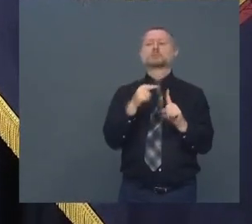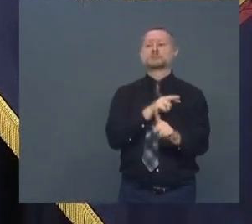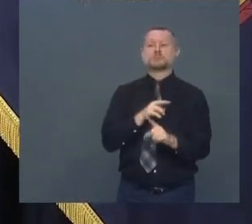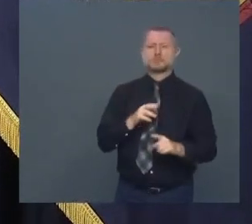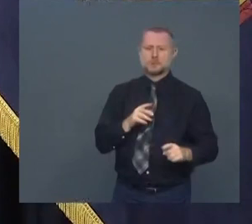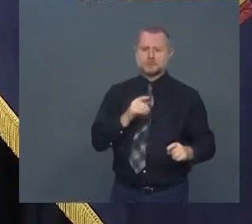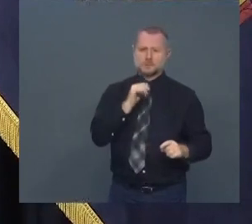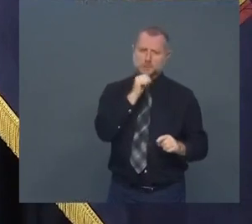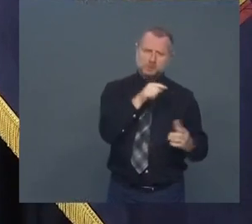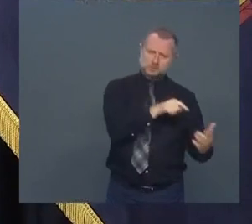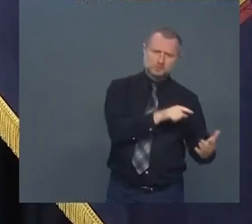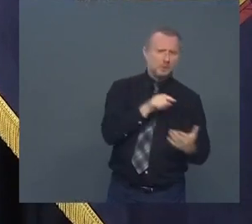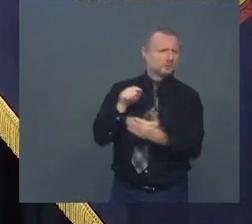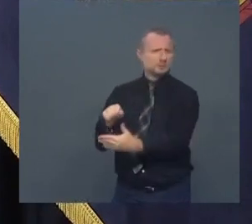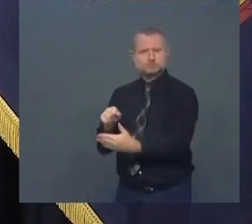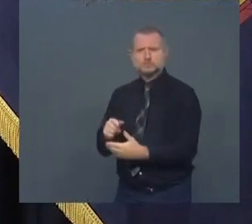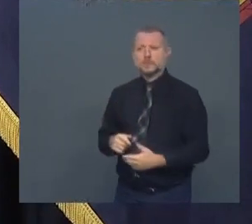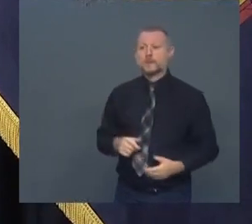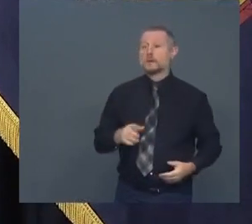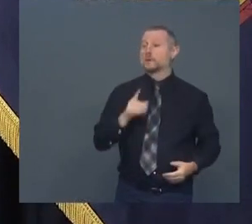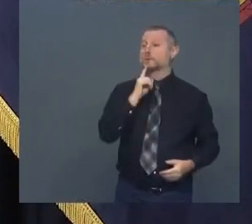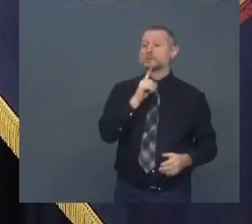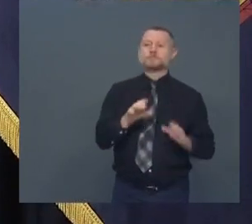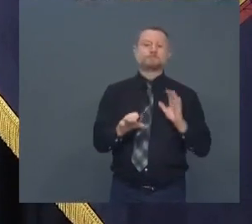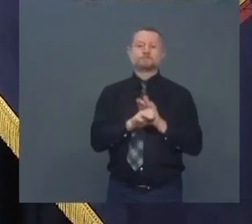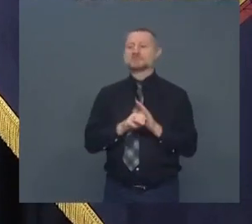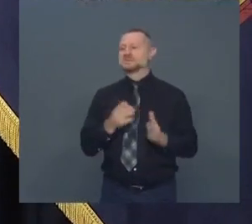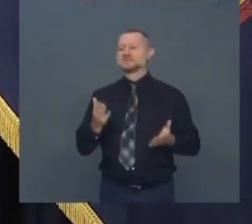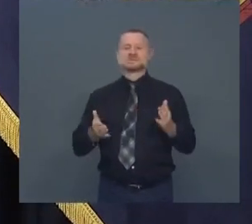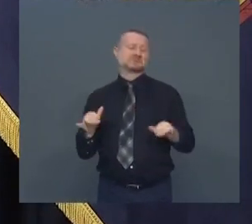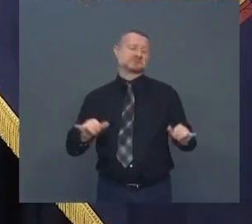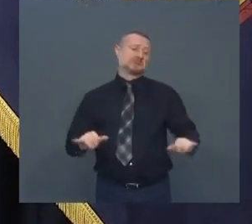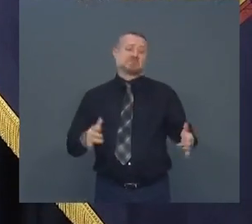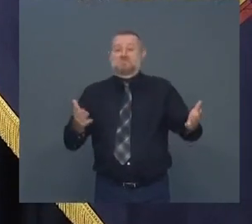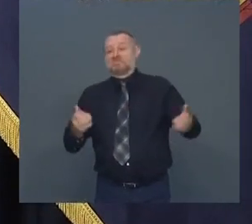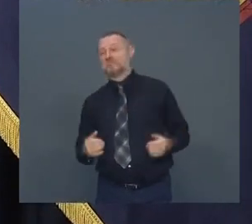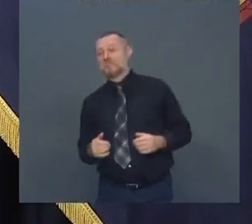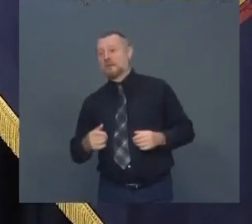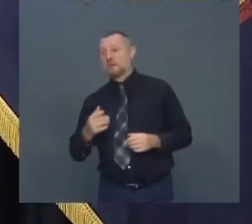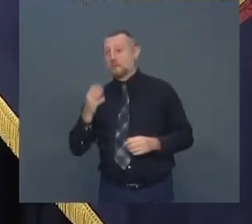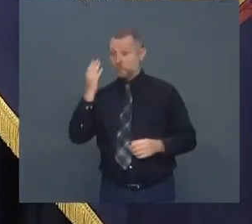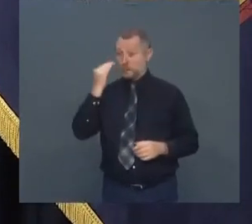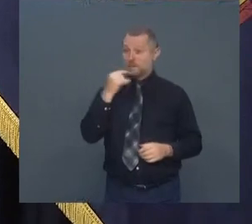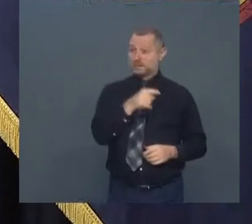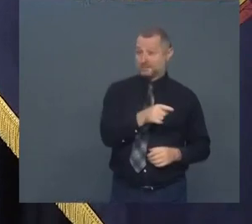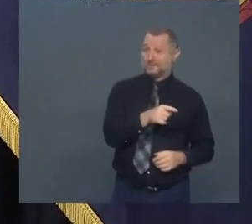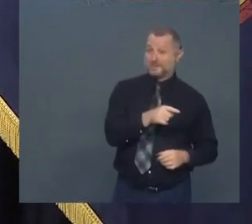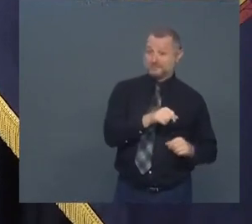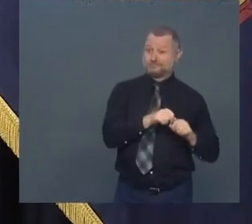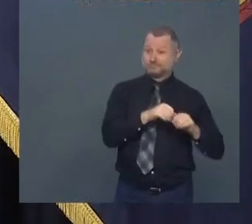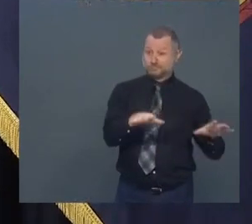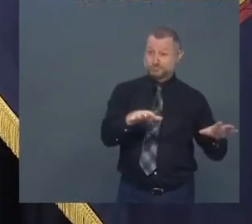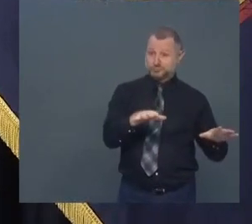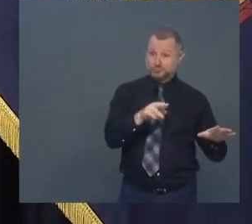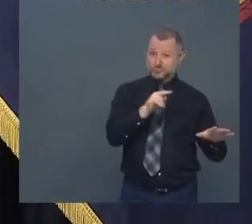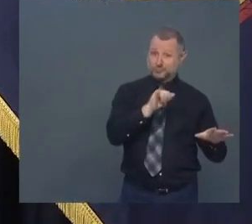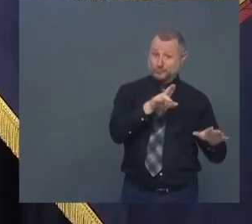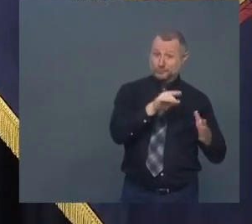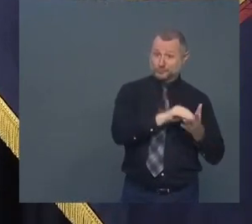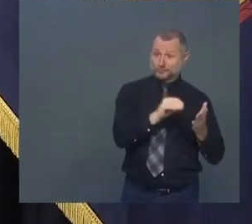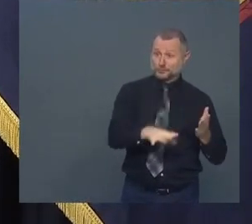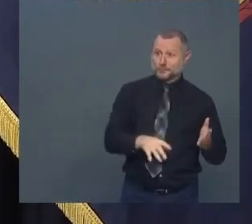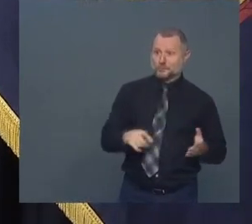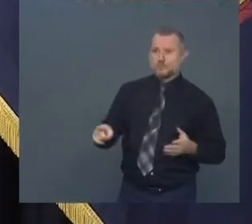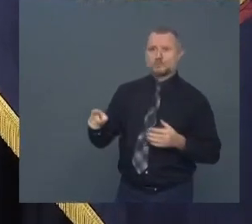Probably not much different. So why would it spread corona there, but it didn't spread corona with protests? Well, because you got lucky once